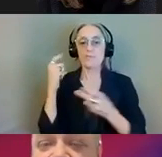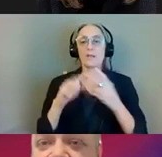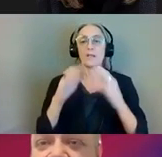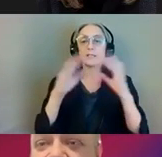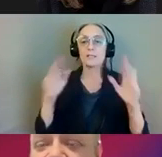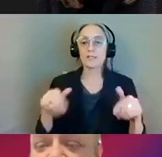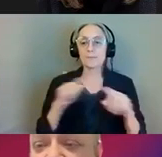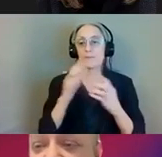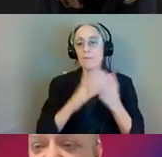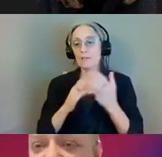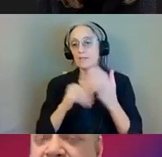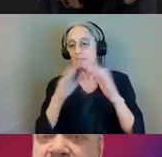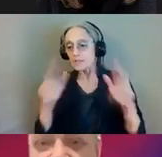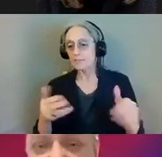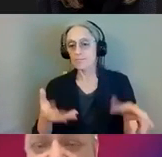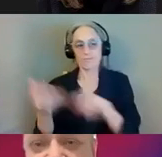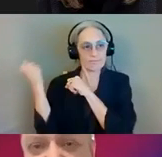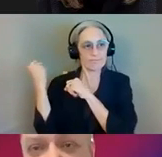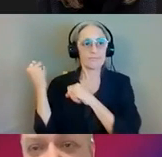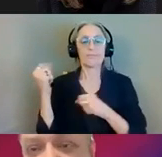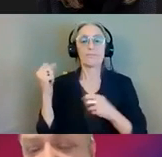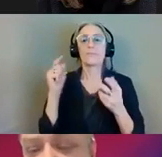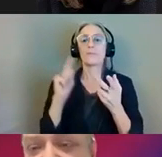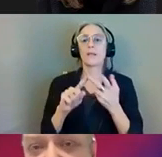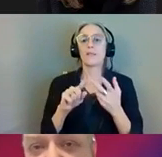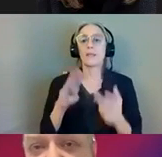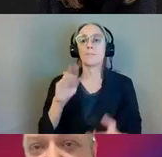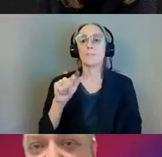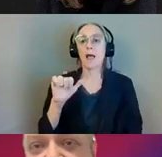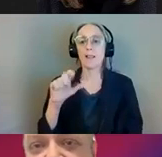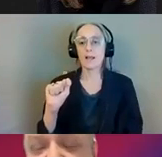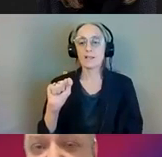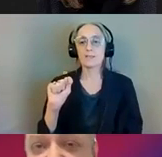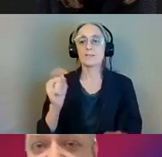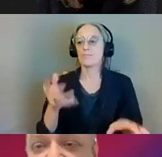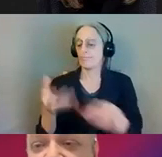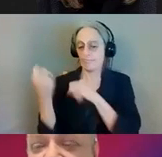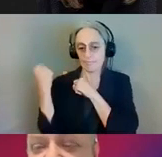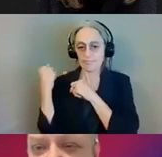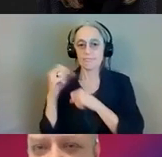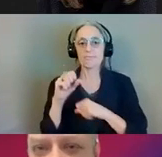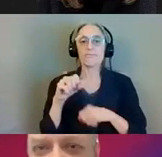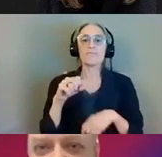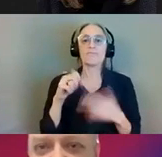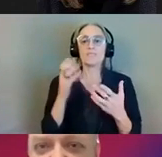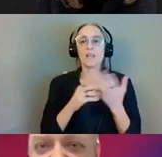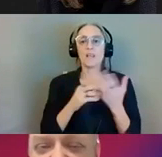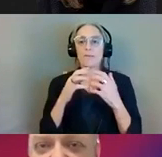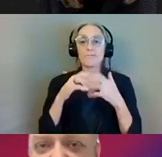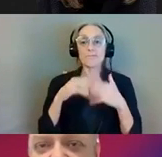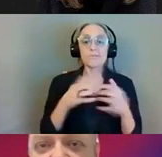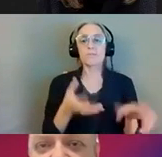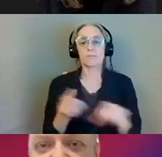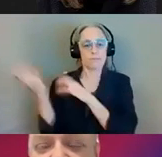followed by excavation of the existing ballast and subgrade. then once that's complete,